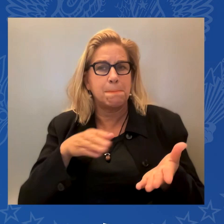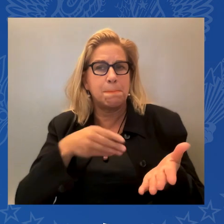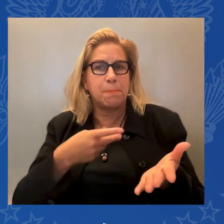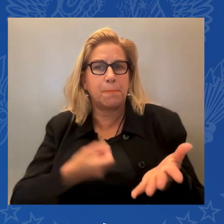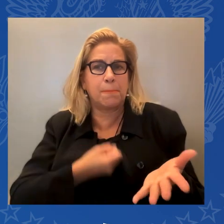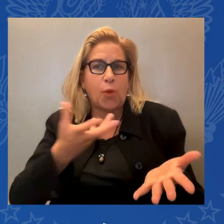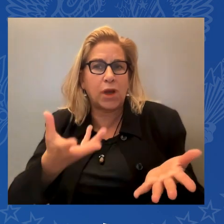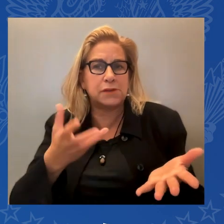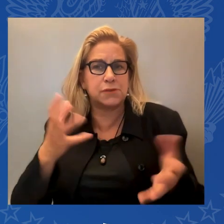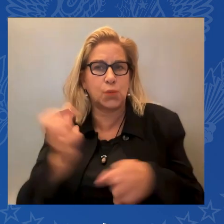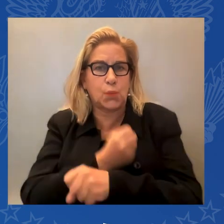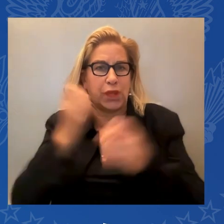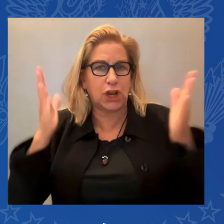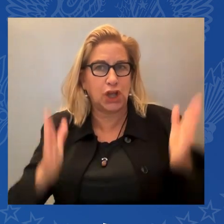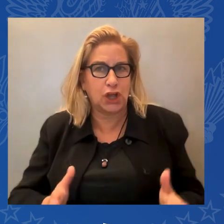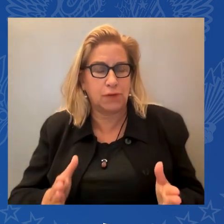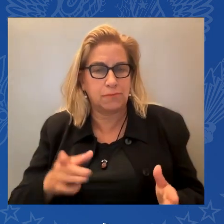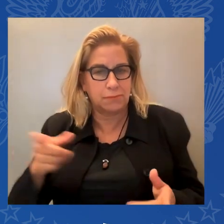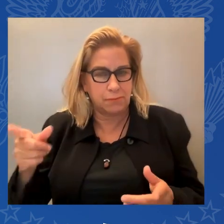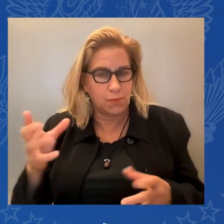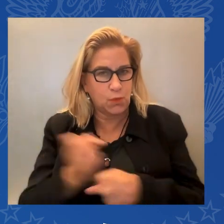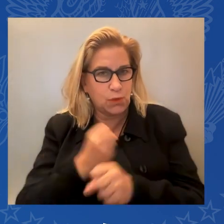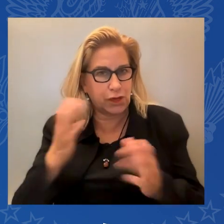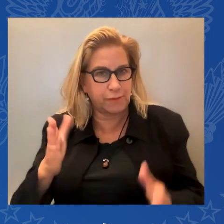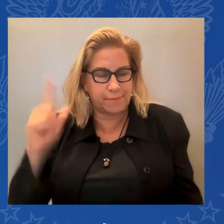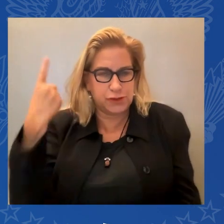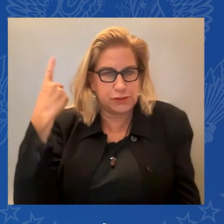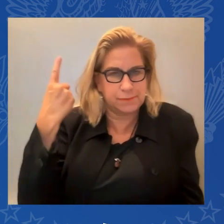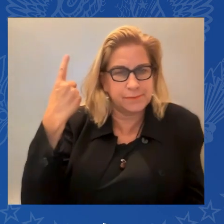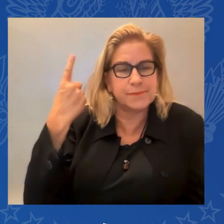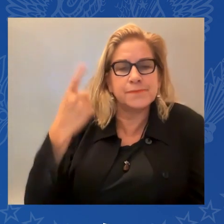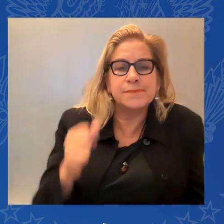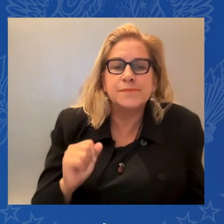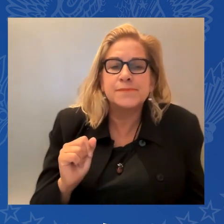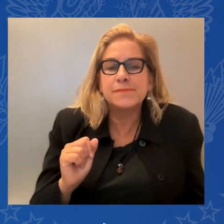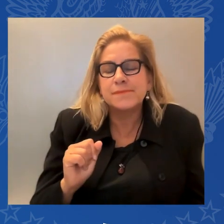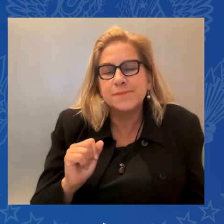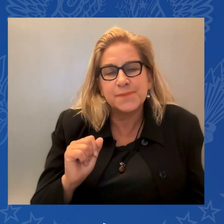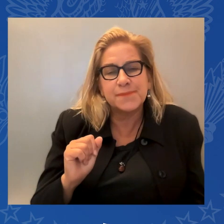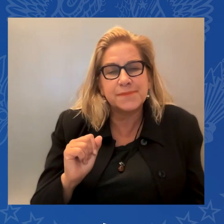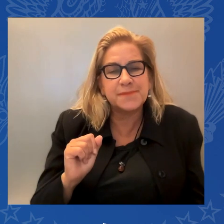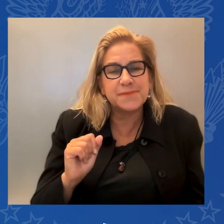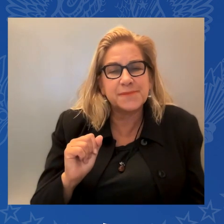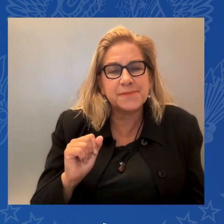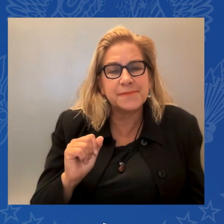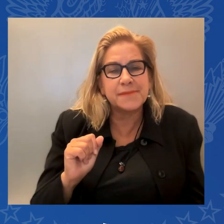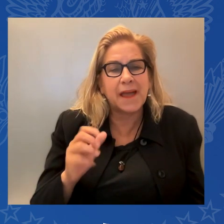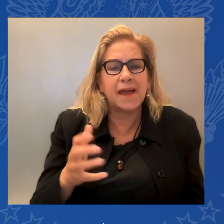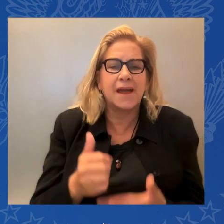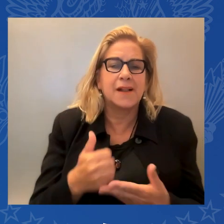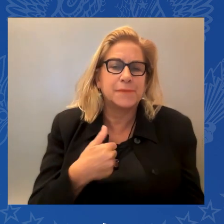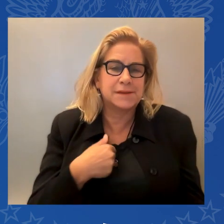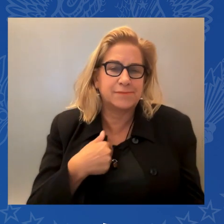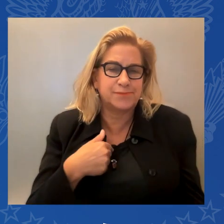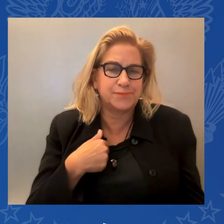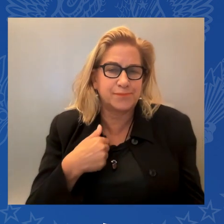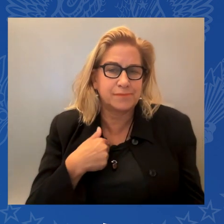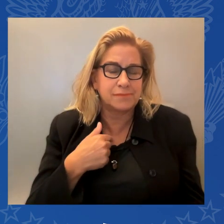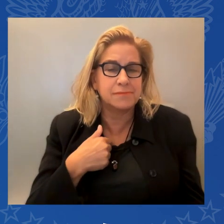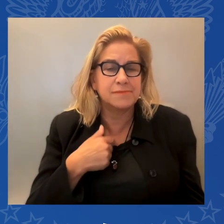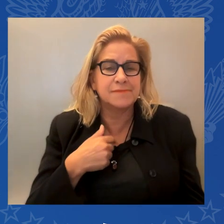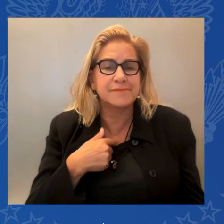National Poet Laureate, helped me host an event here for student poets. And weren't those